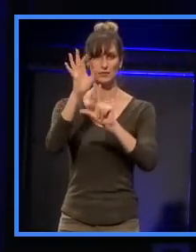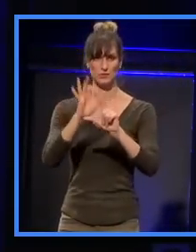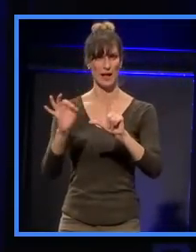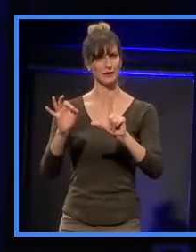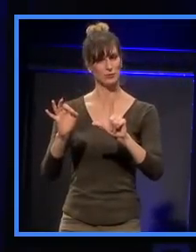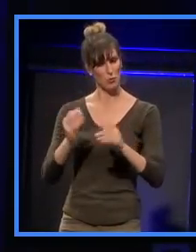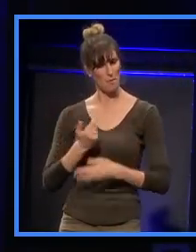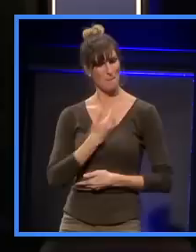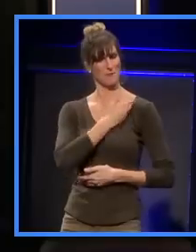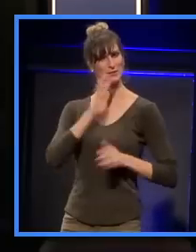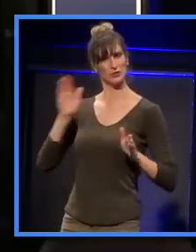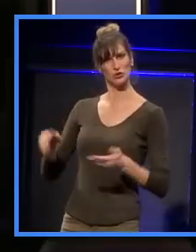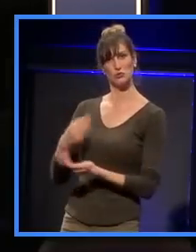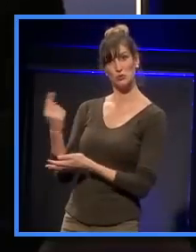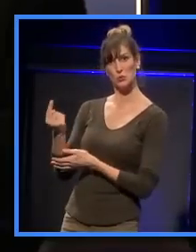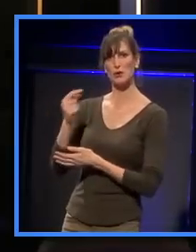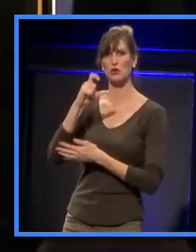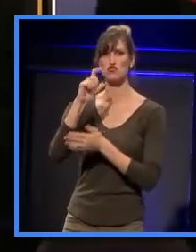Chris Day.